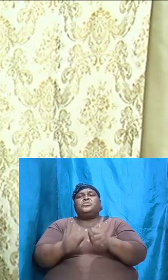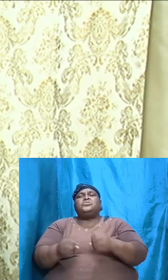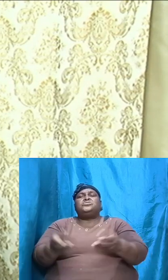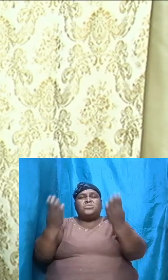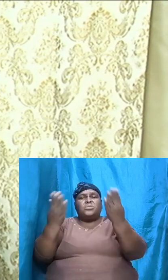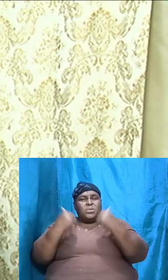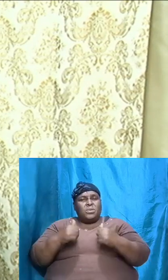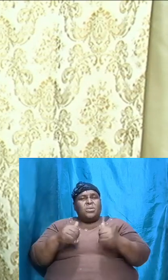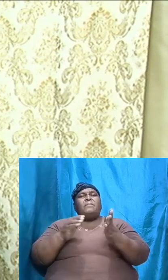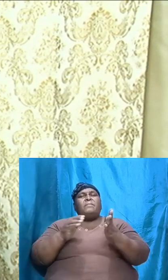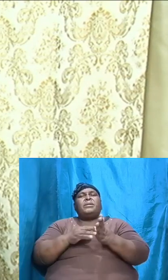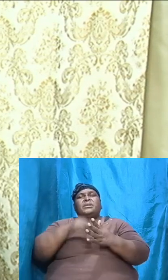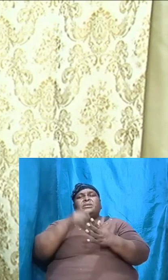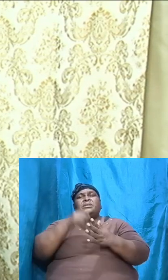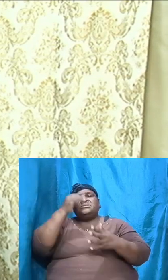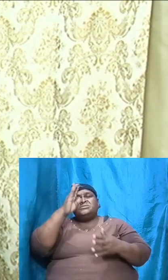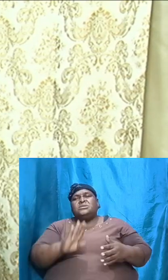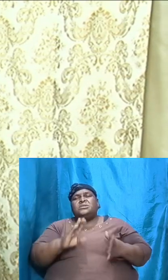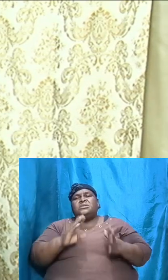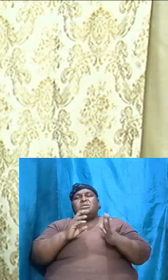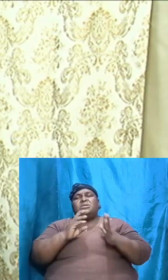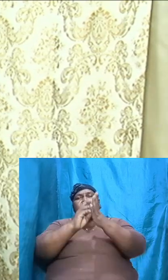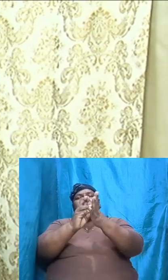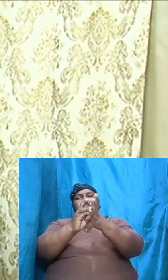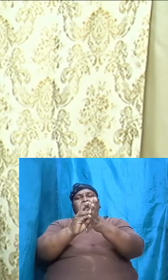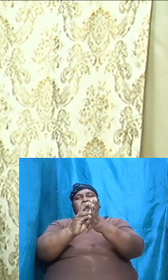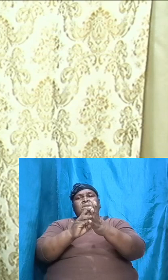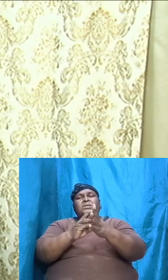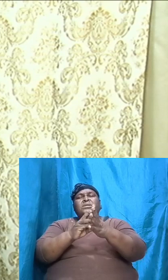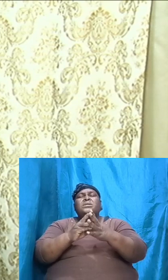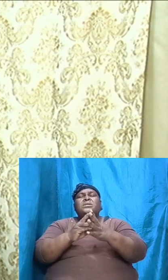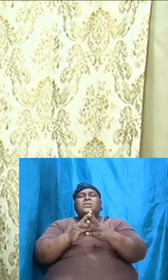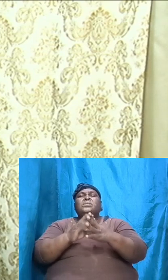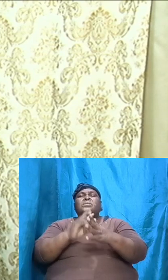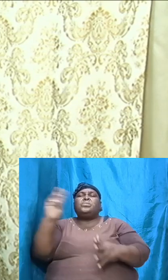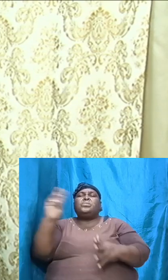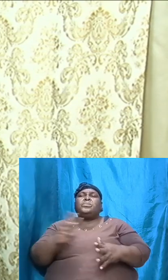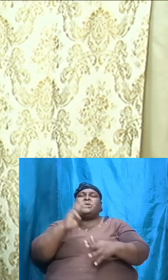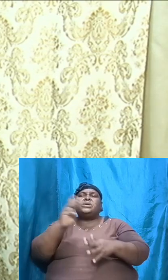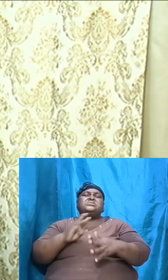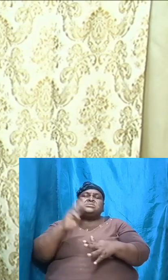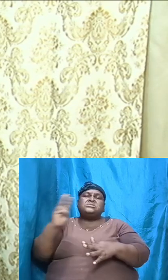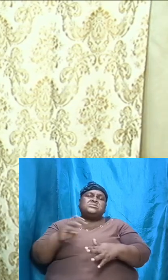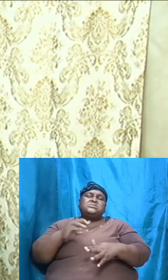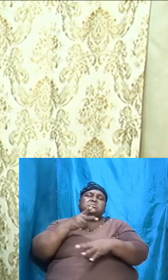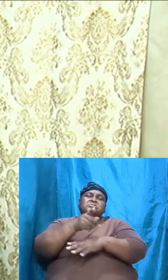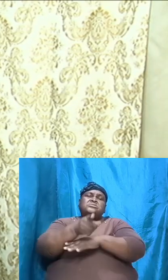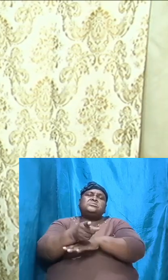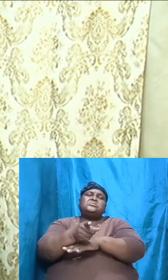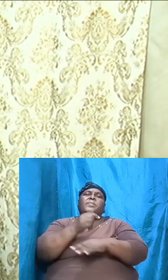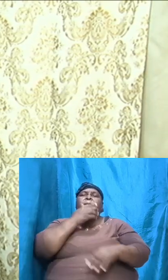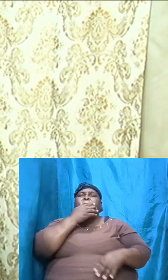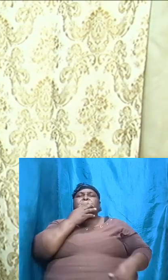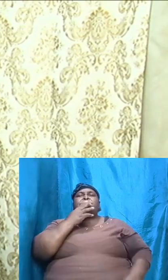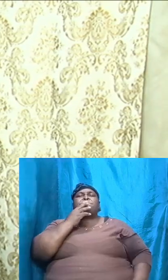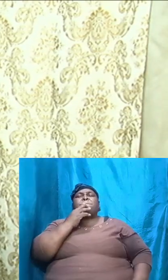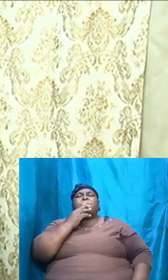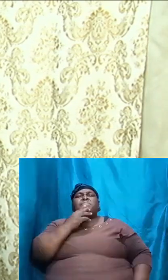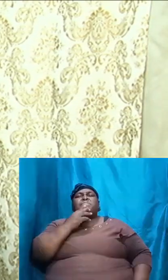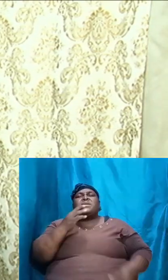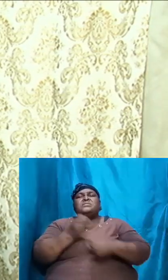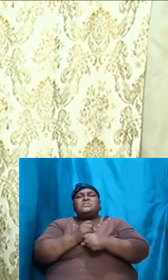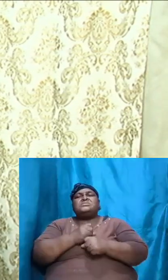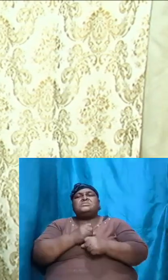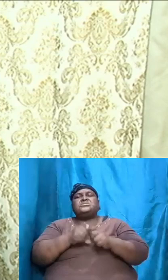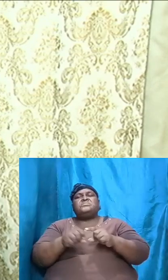together God's willing for the next Bible study next week we are going to drill down into some things I want to take us to talk